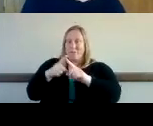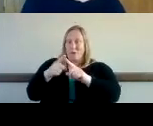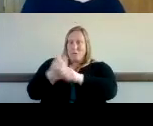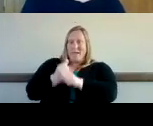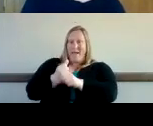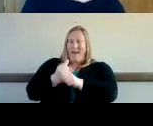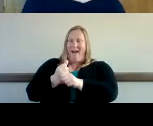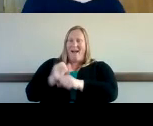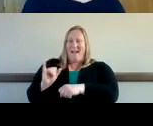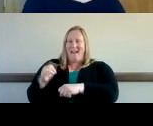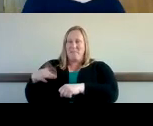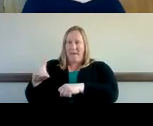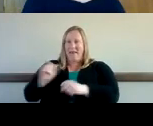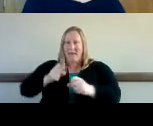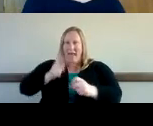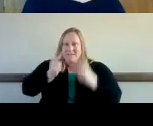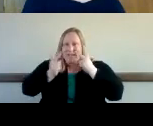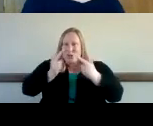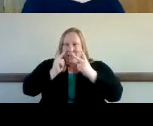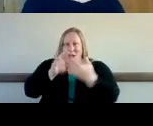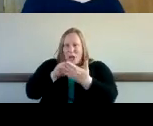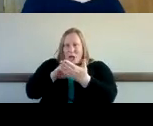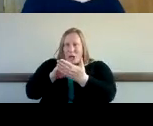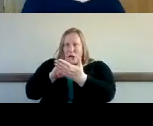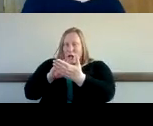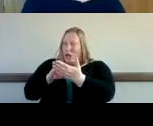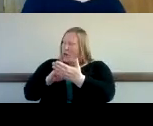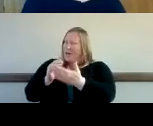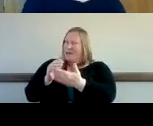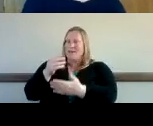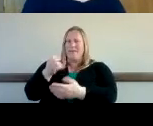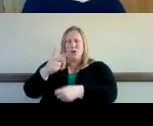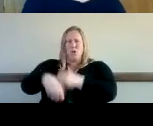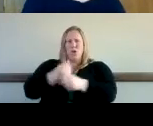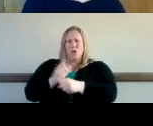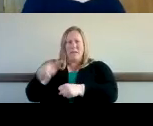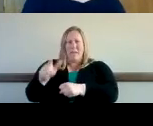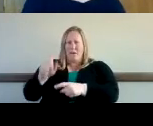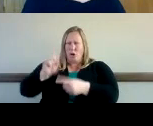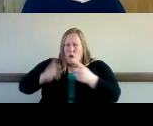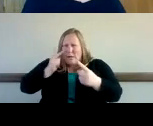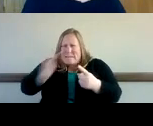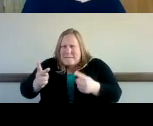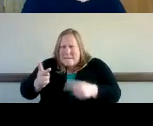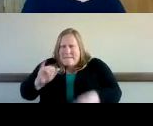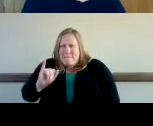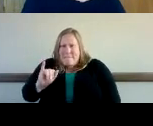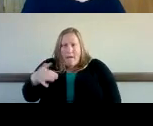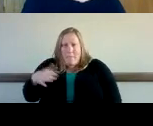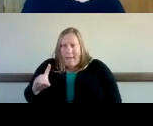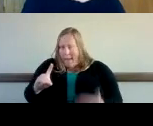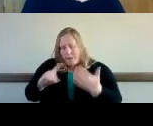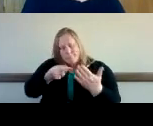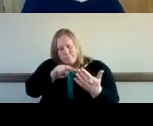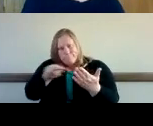but after a couple of years he started really struggling to see that ipad and he took